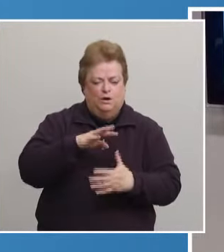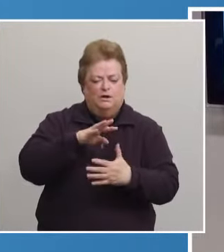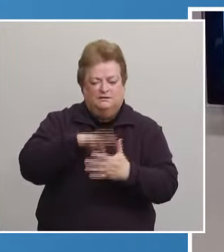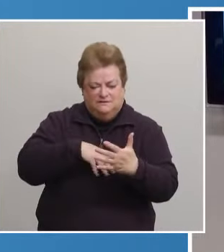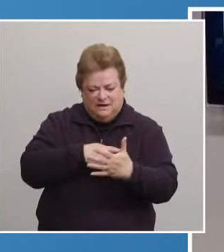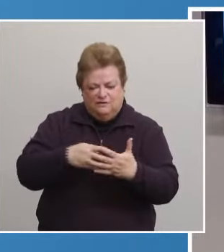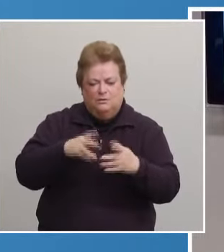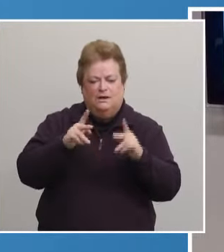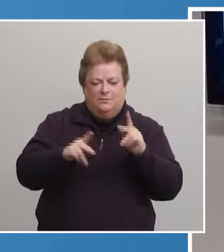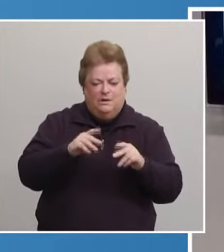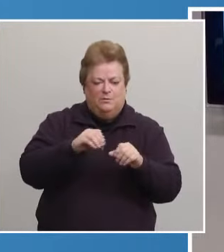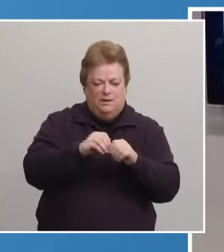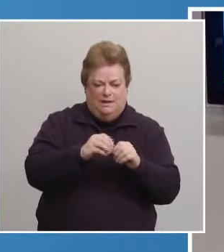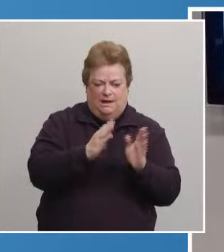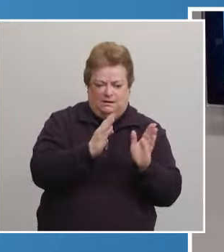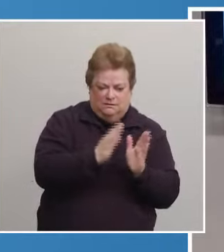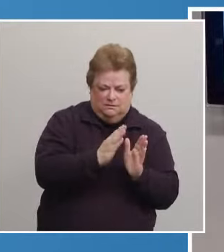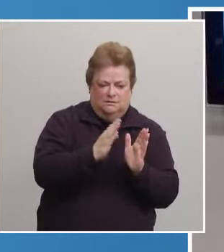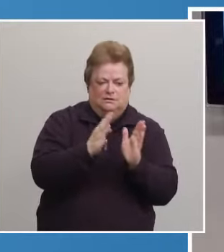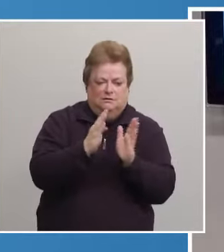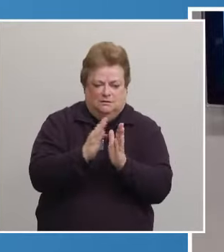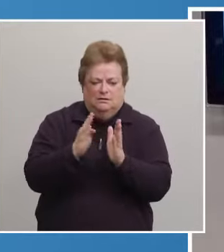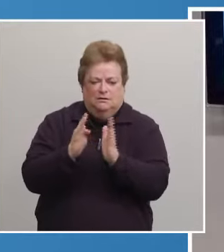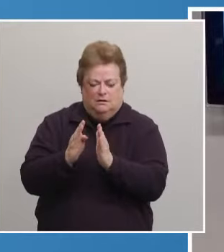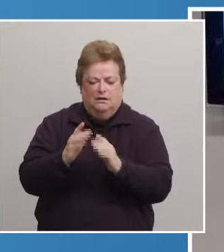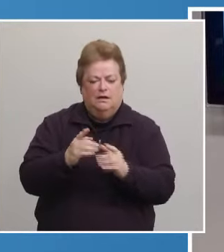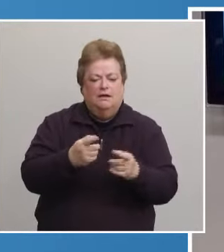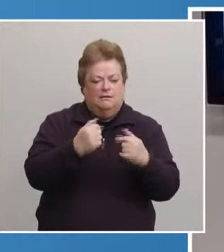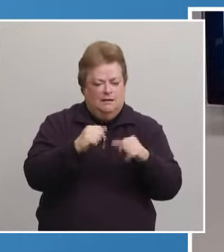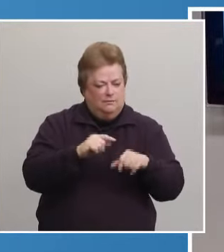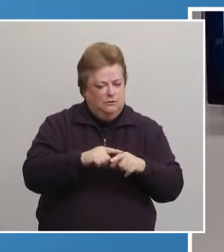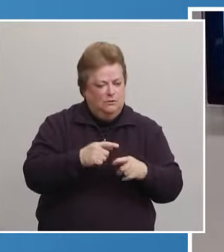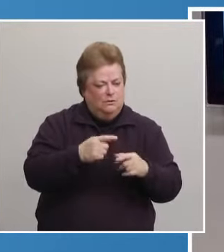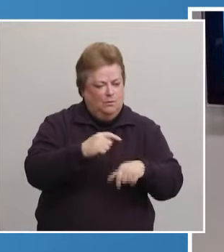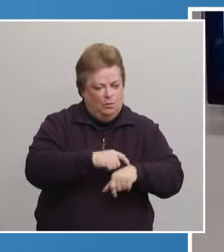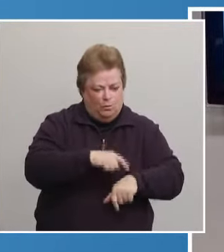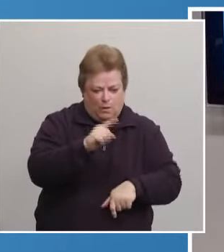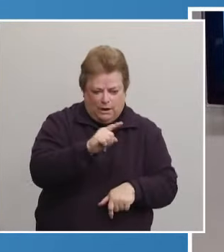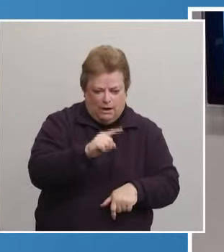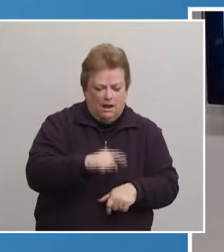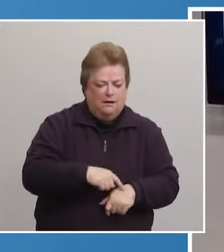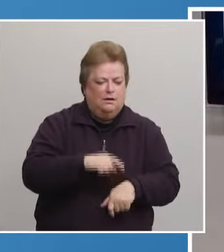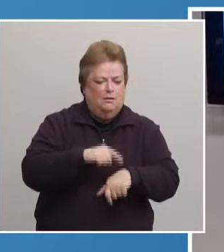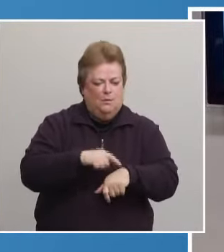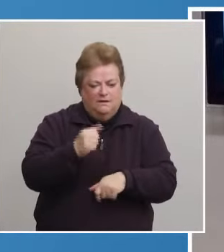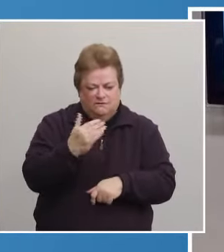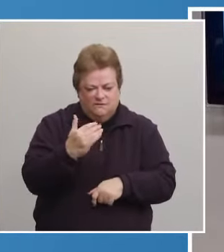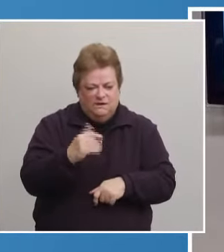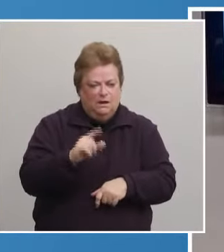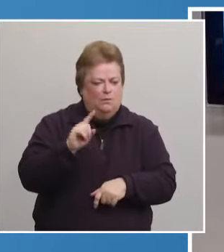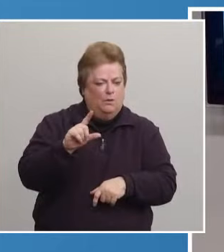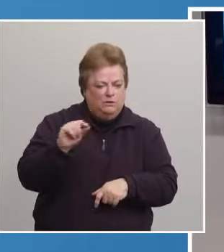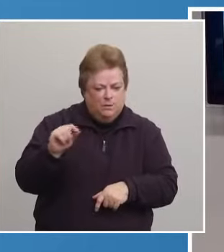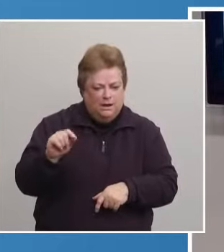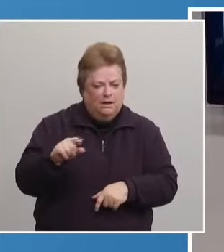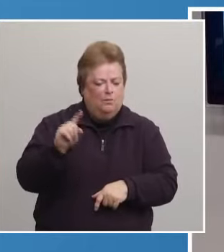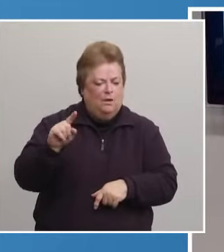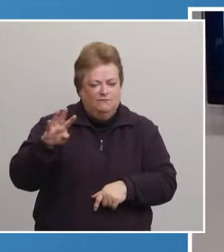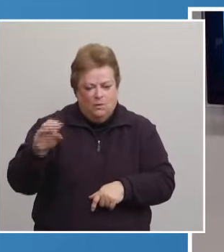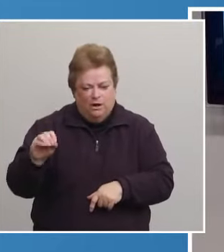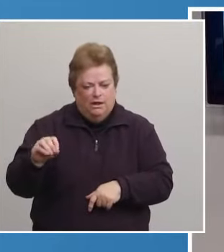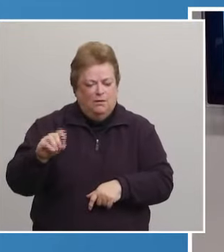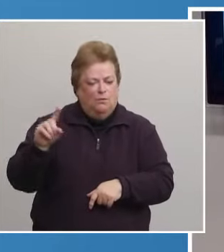people in increments. So they're being told to come in at one or 115, 120, 140,